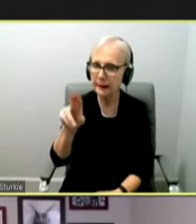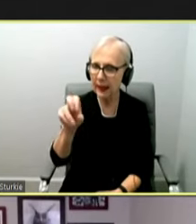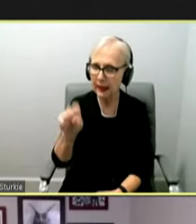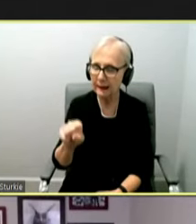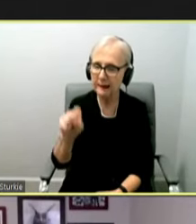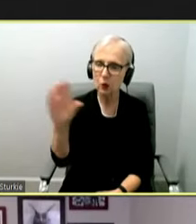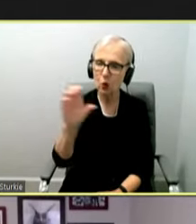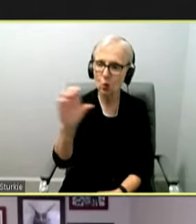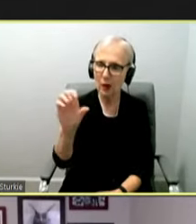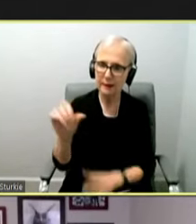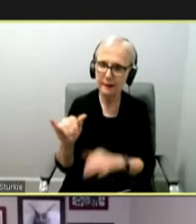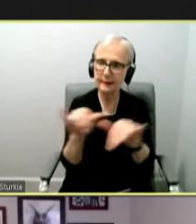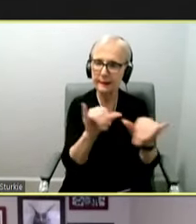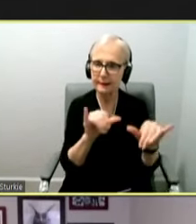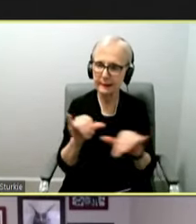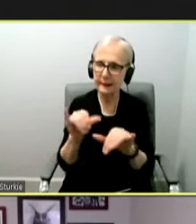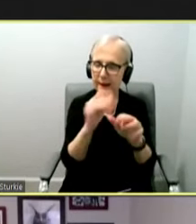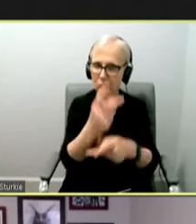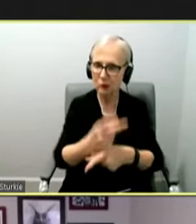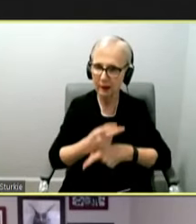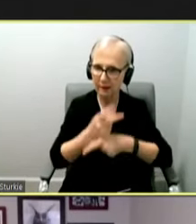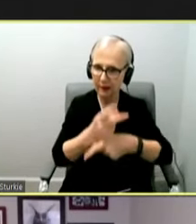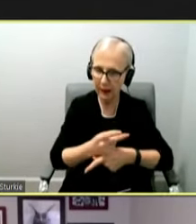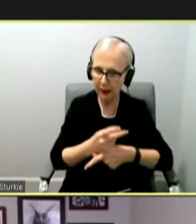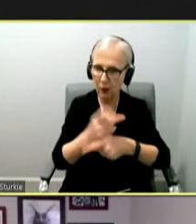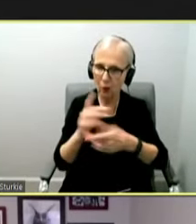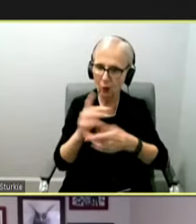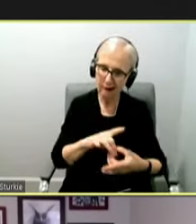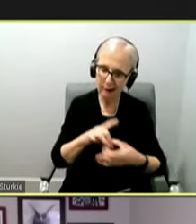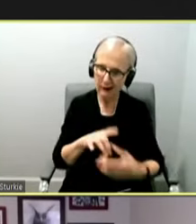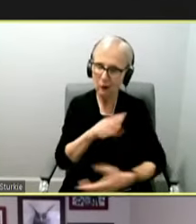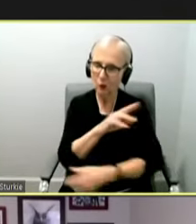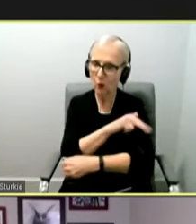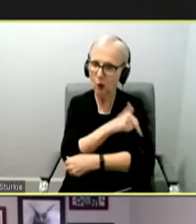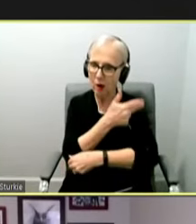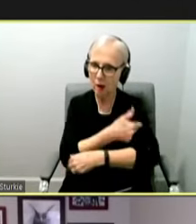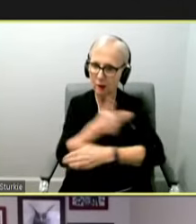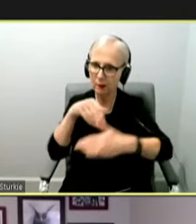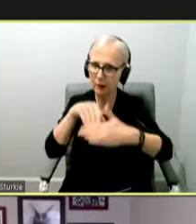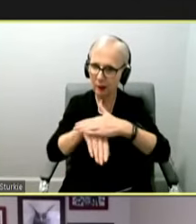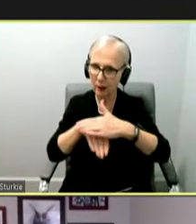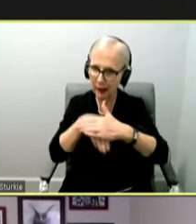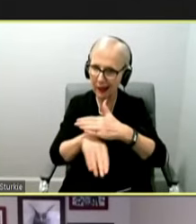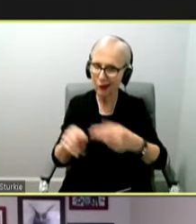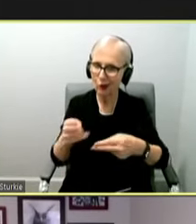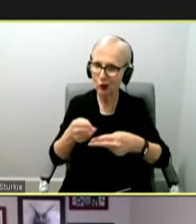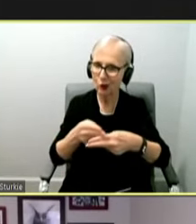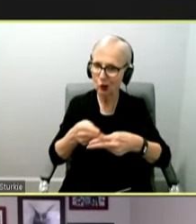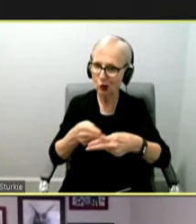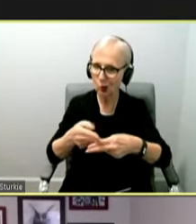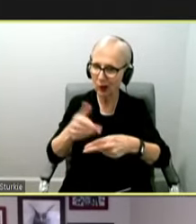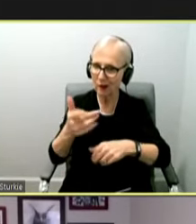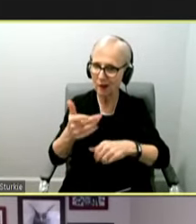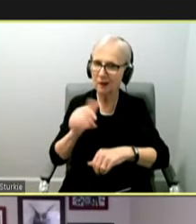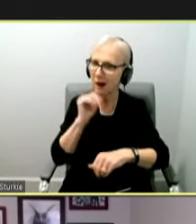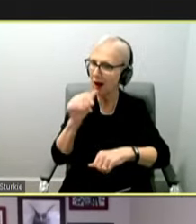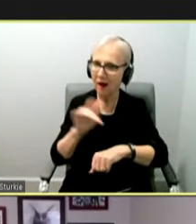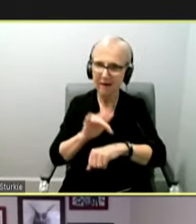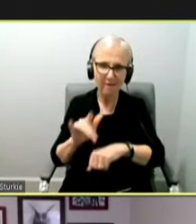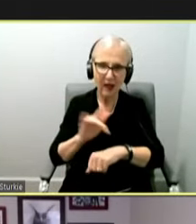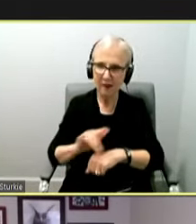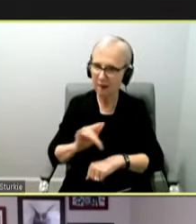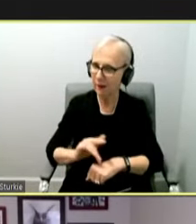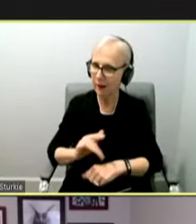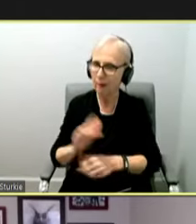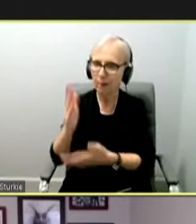given, you know, the hospital admissions and shortages? And I've been told that